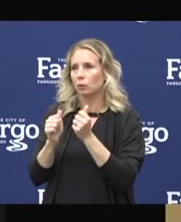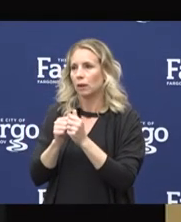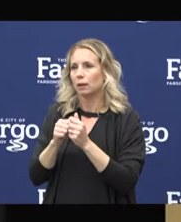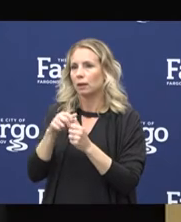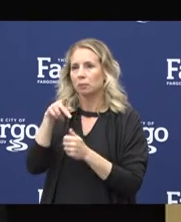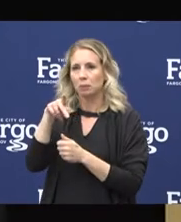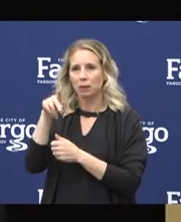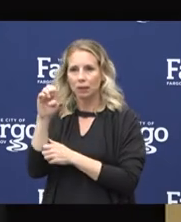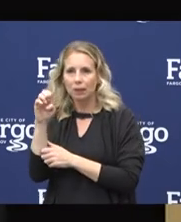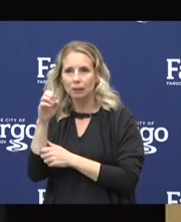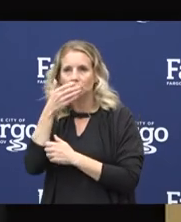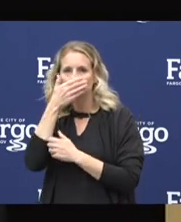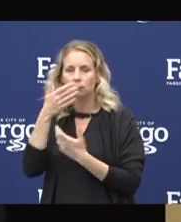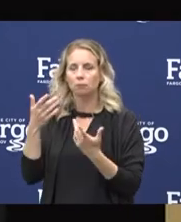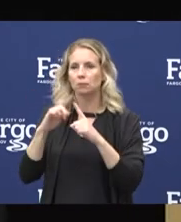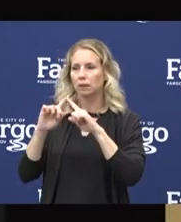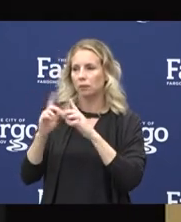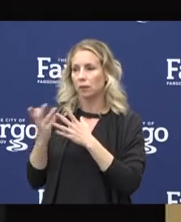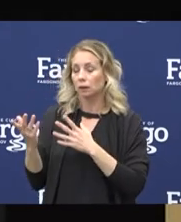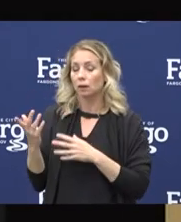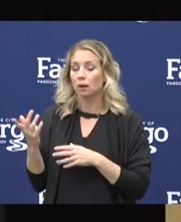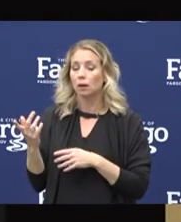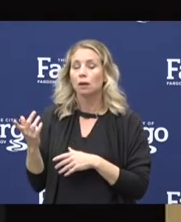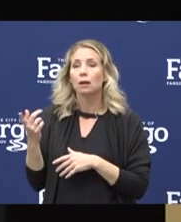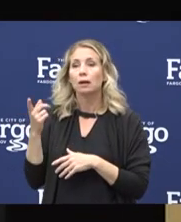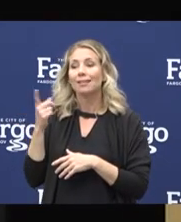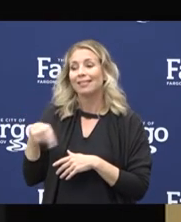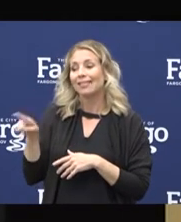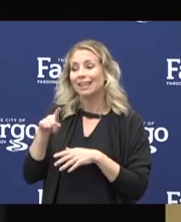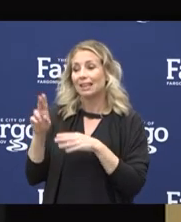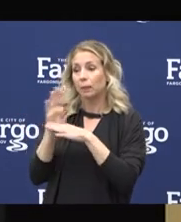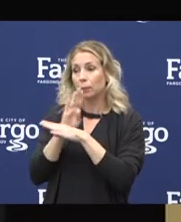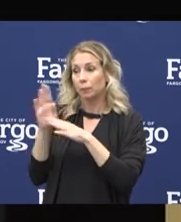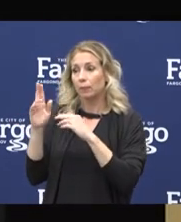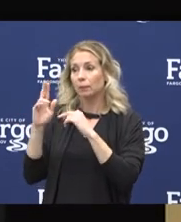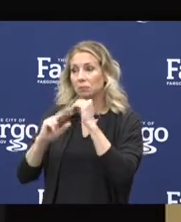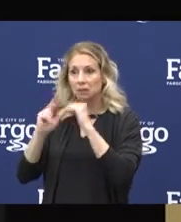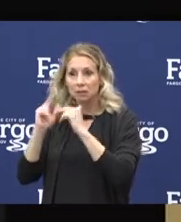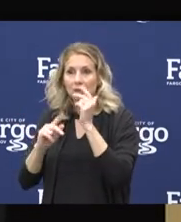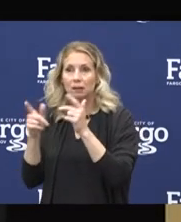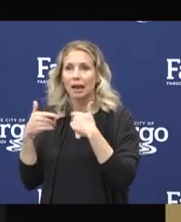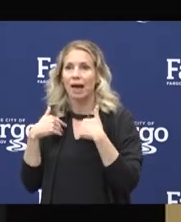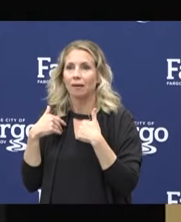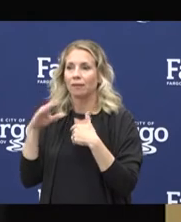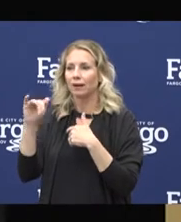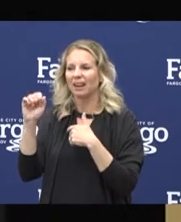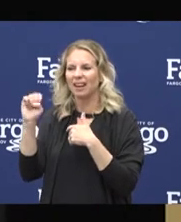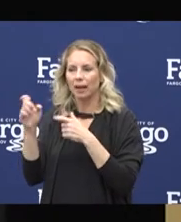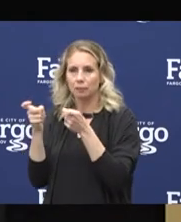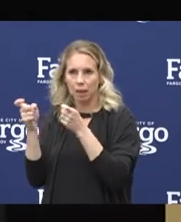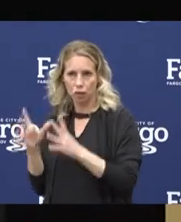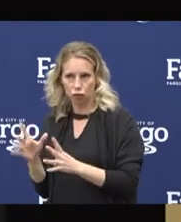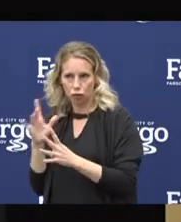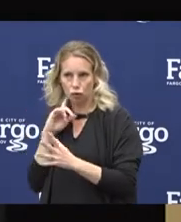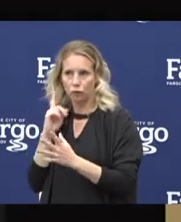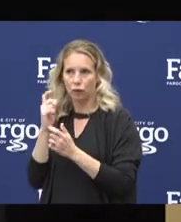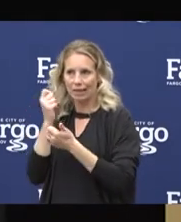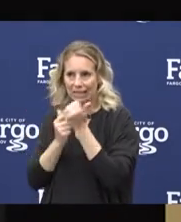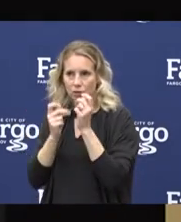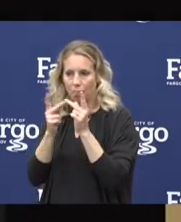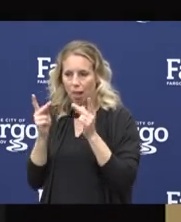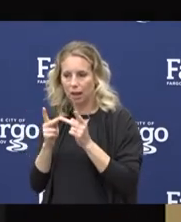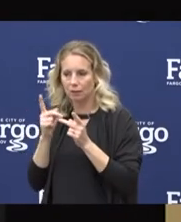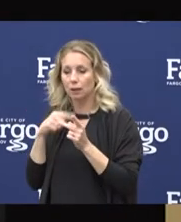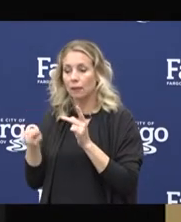These facilities are also assigned a case manager through the Minnesota Department of Health, and they are there to help when there